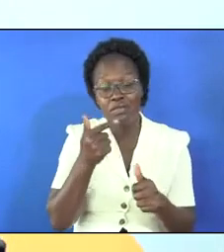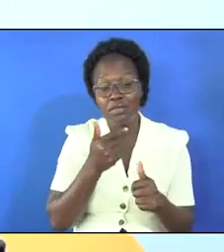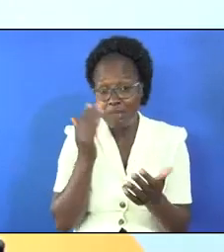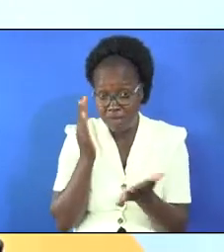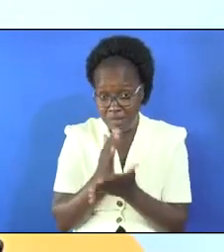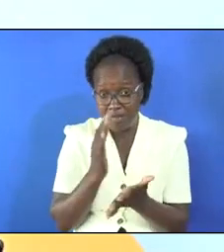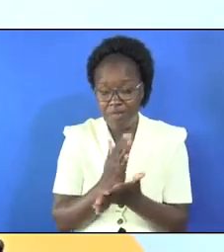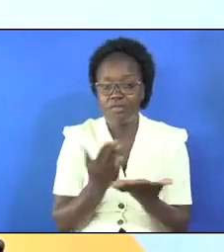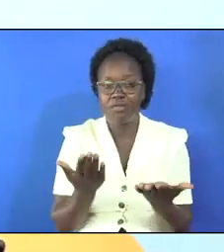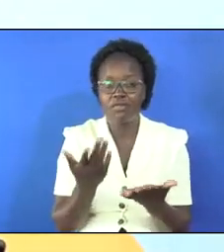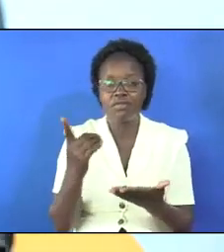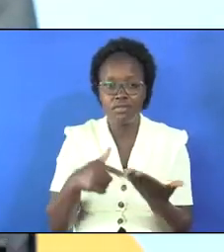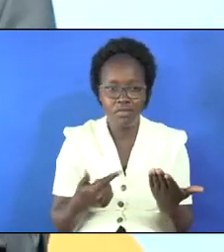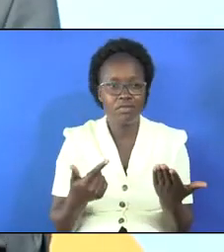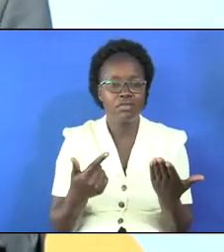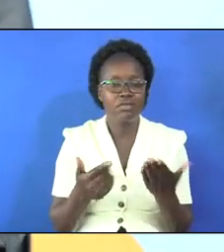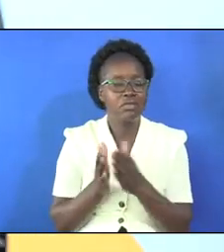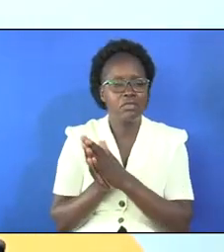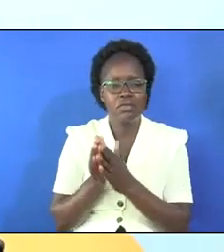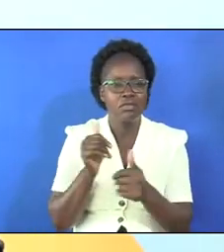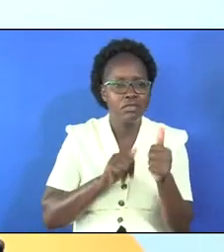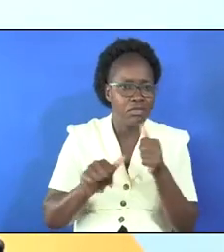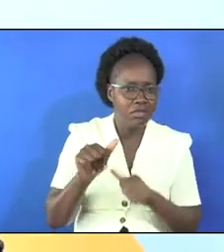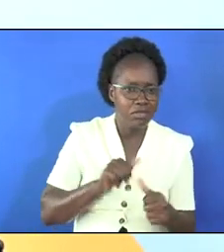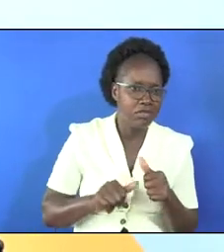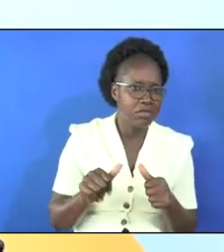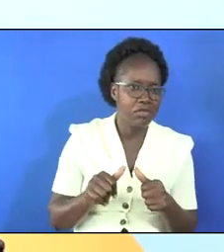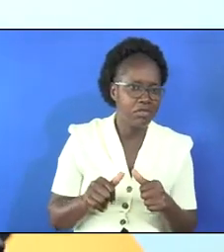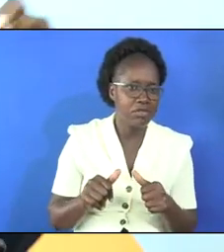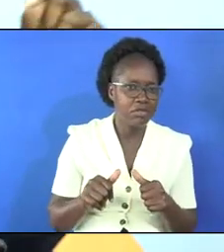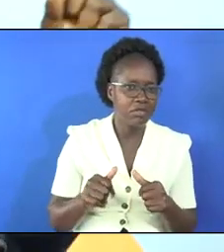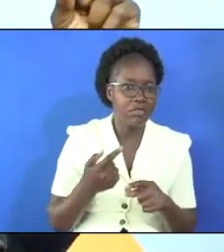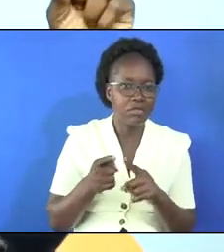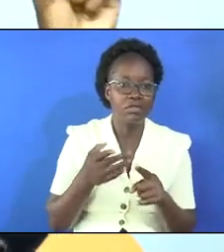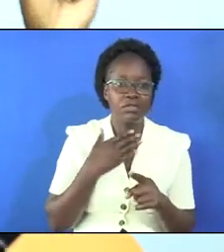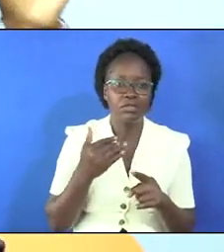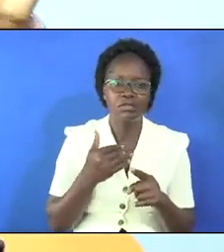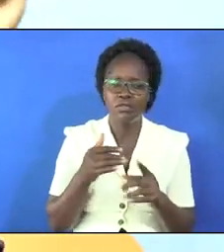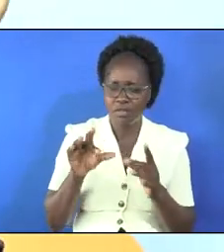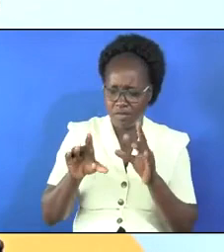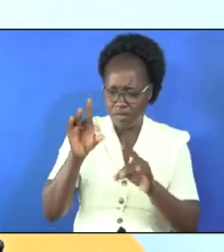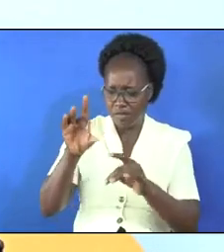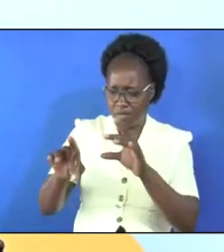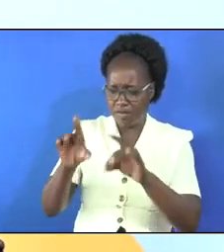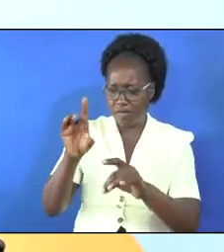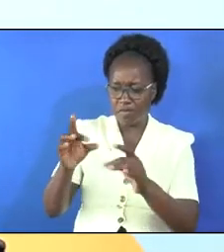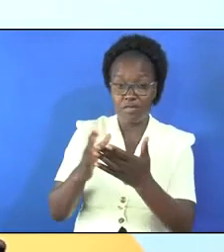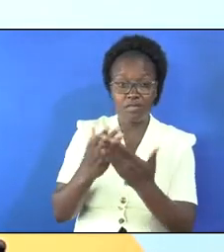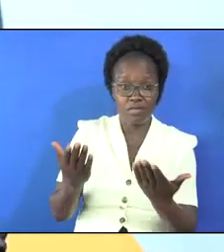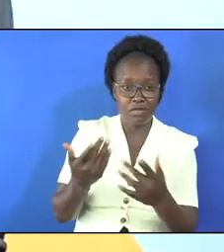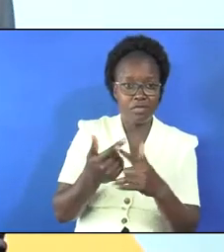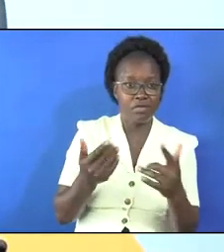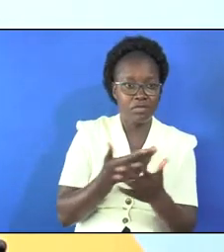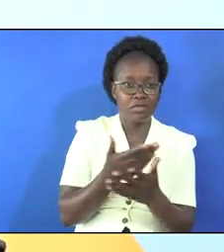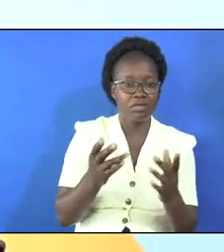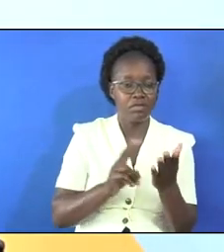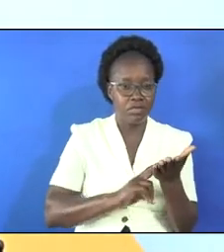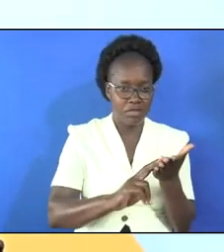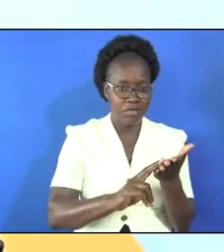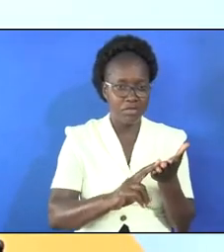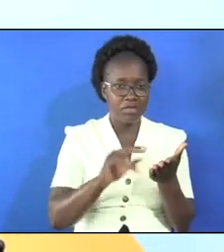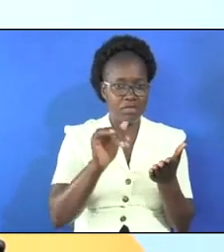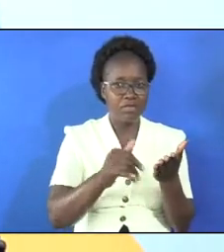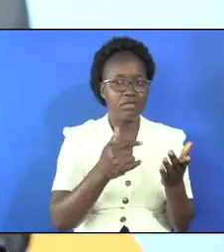exactly what the story is all about but i want to pick something from this verse